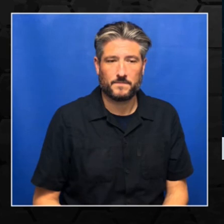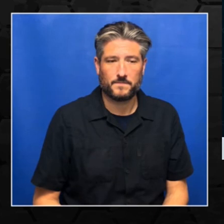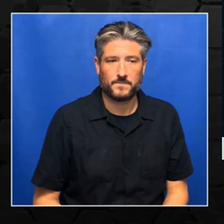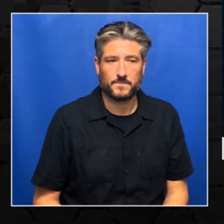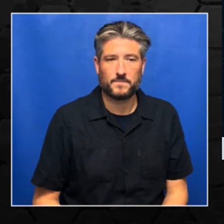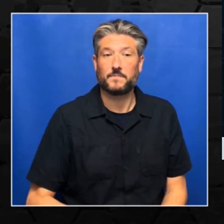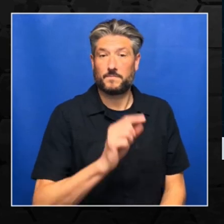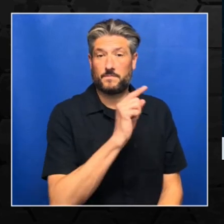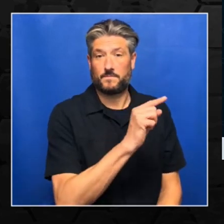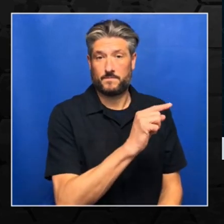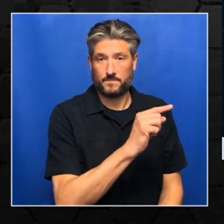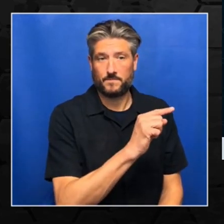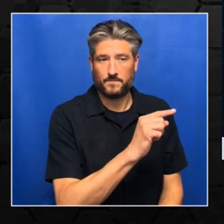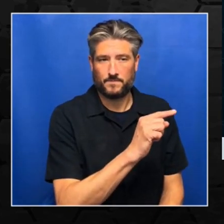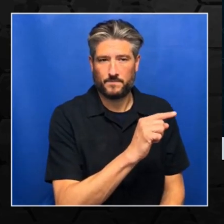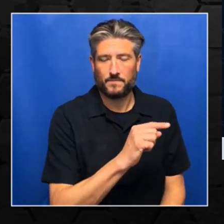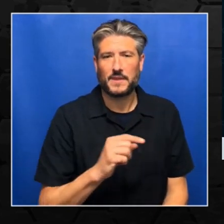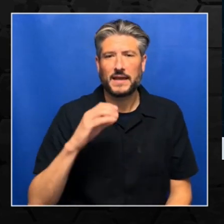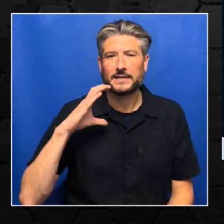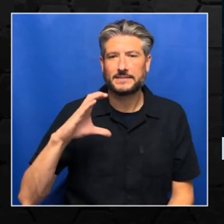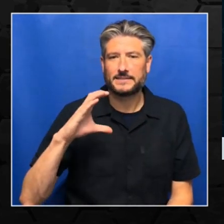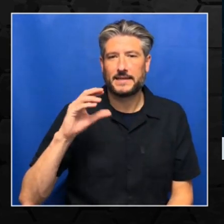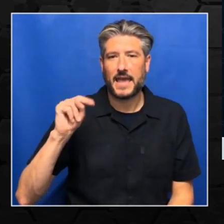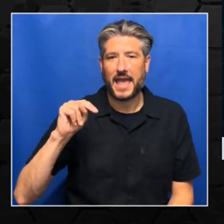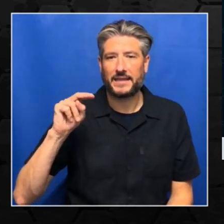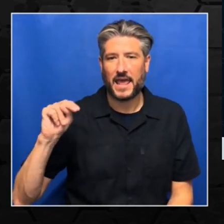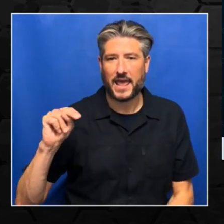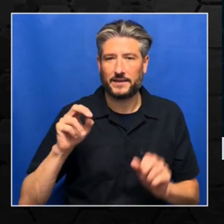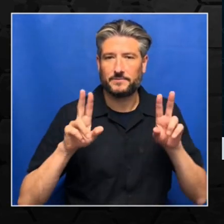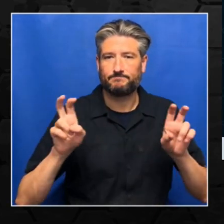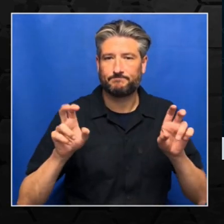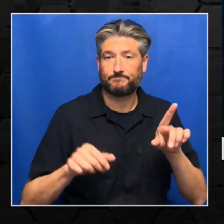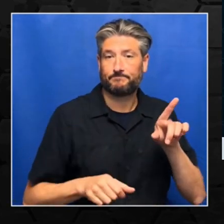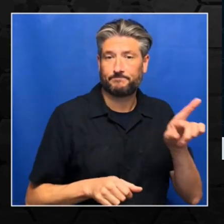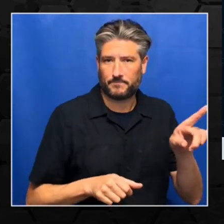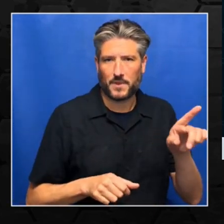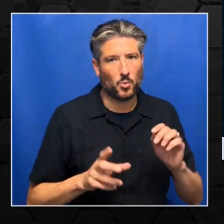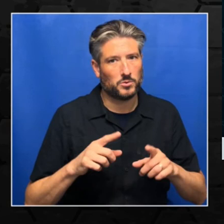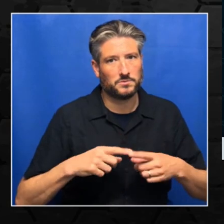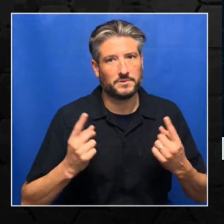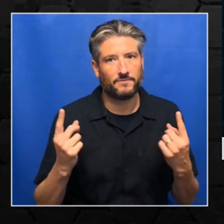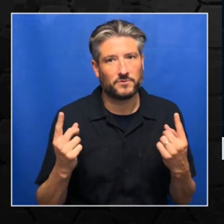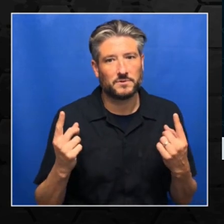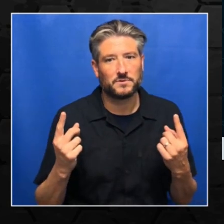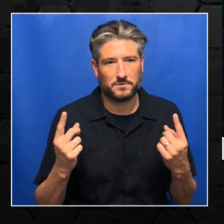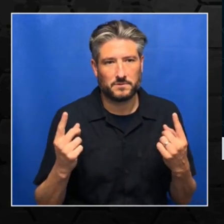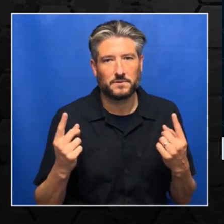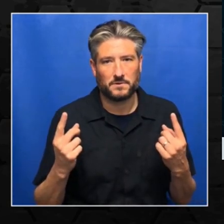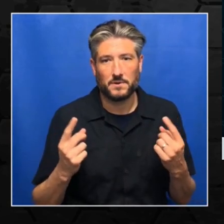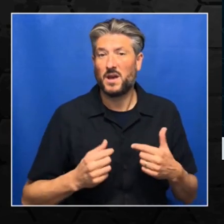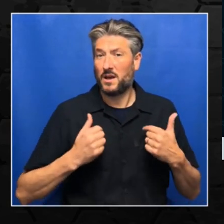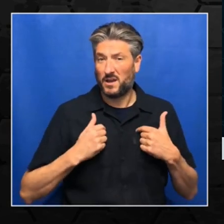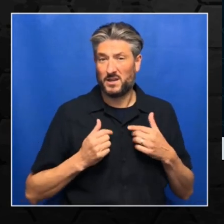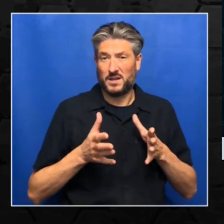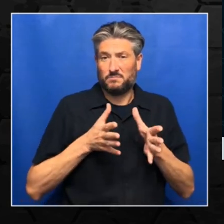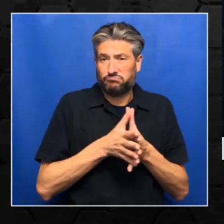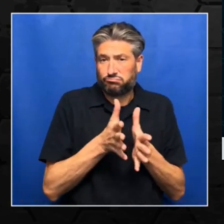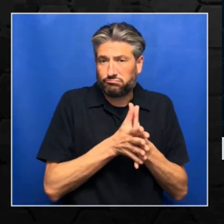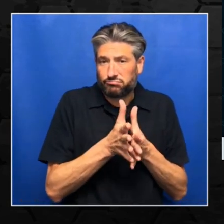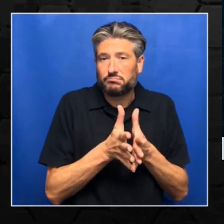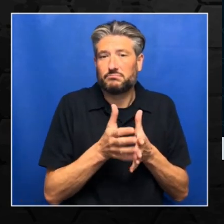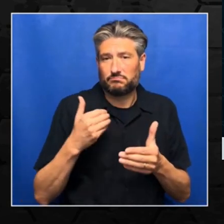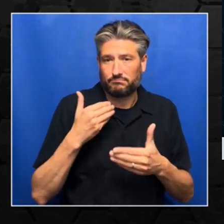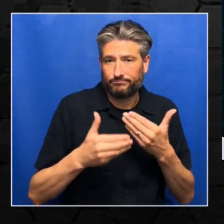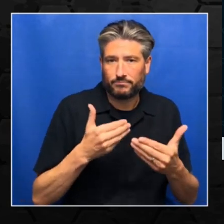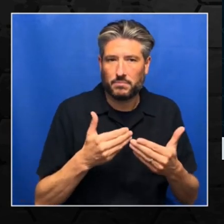So basically, convolutional neural network is quite different from the neural networks that we had discussed. The convolutional neural